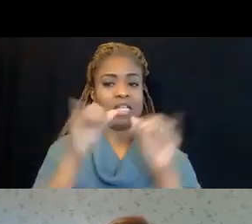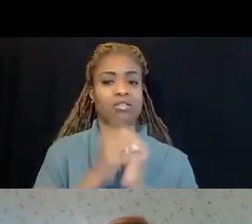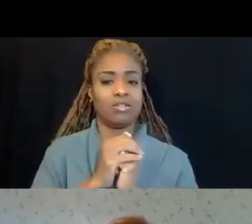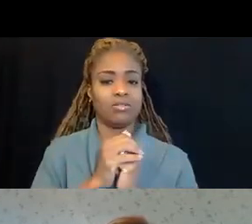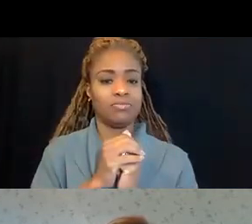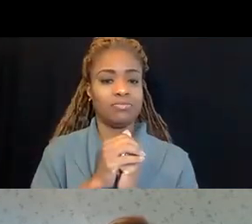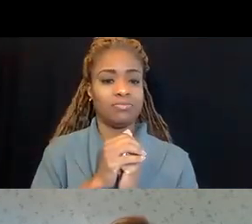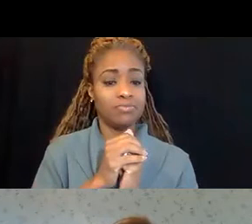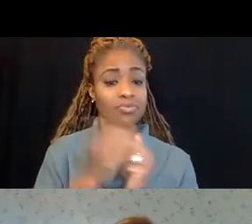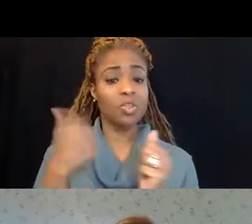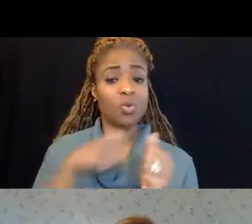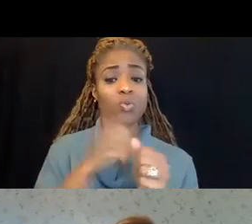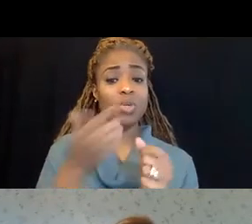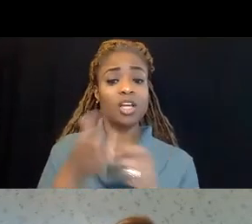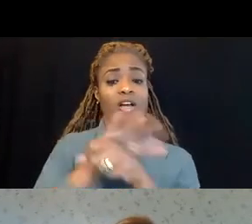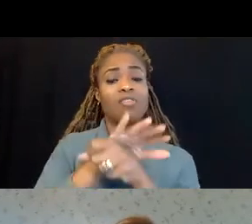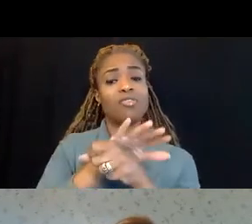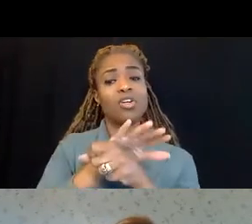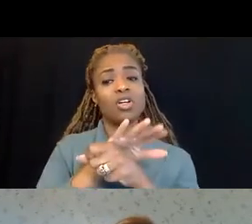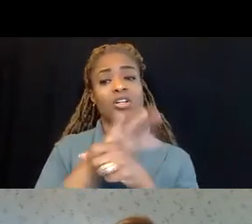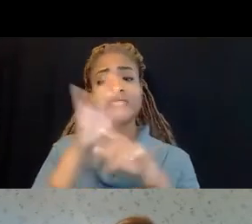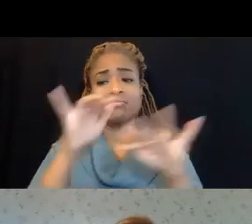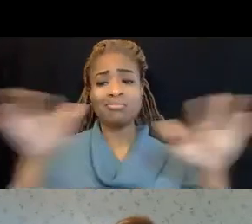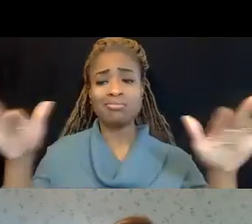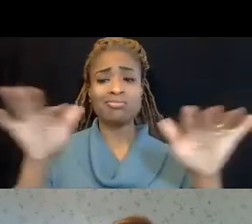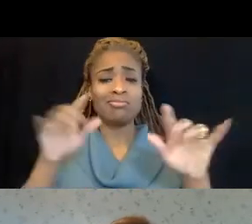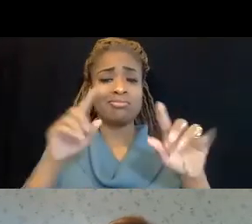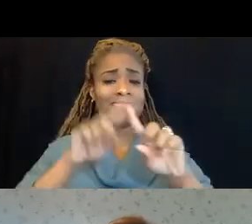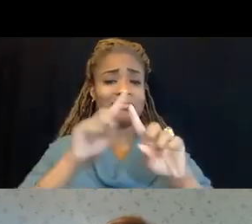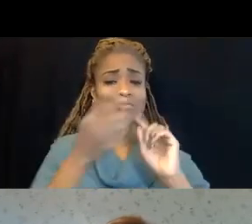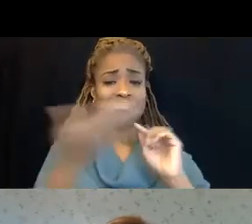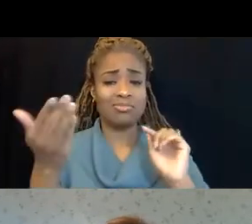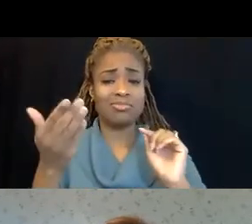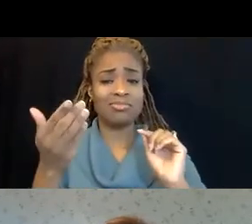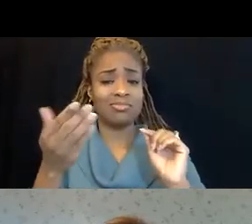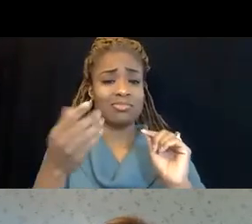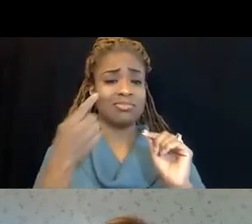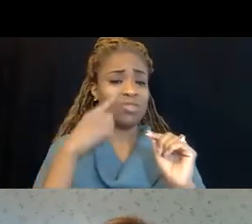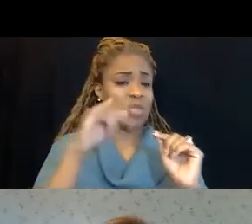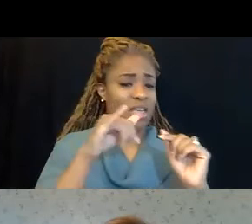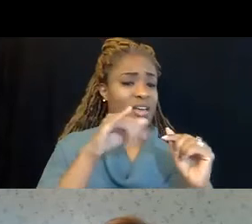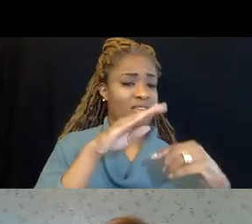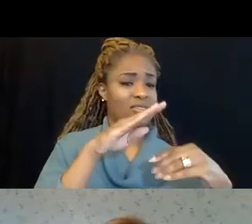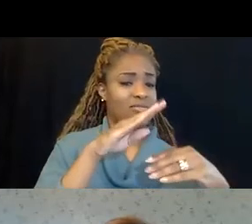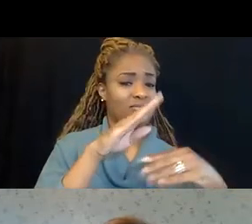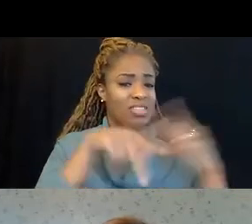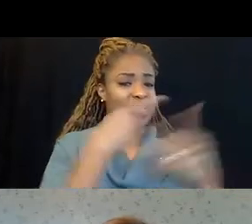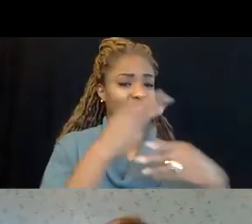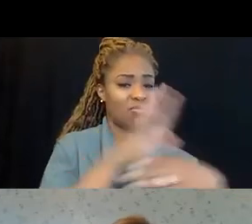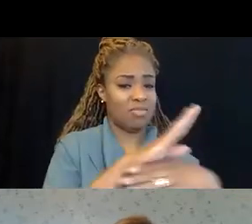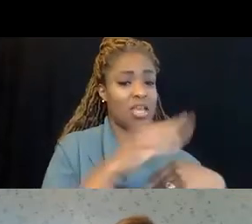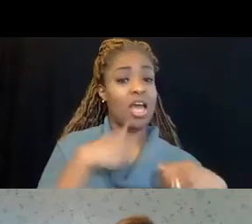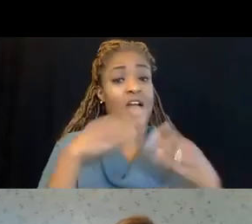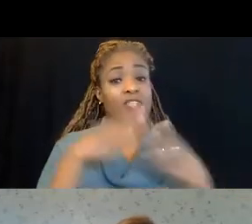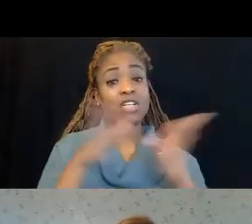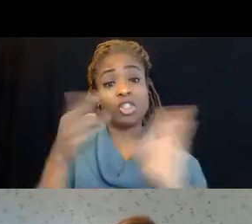We cover all kind of items in the construction industry. We have our general